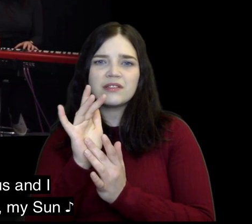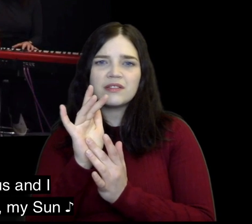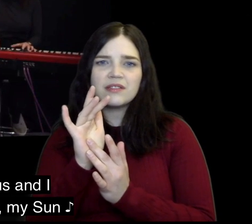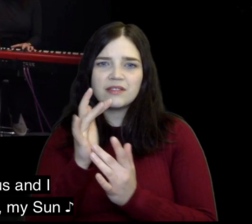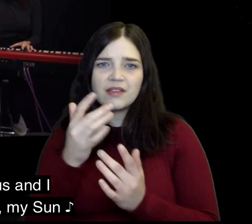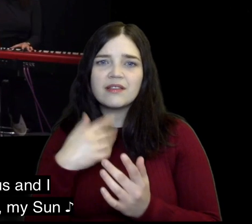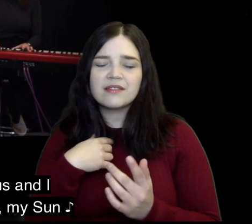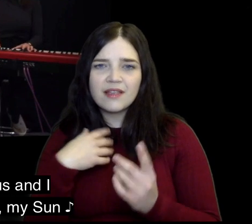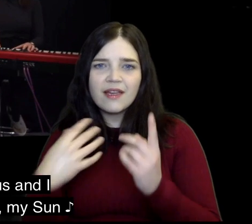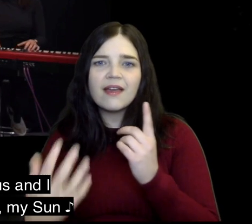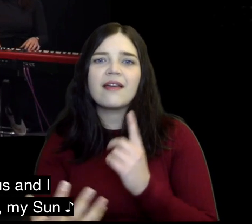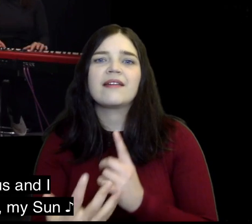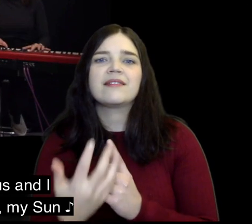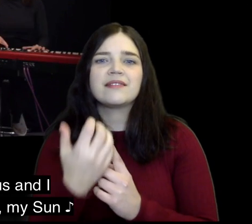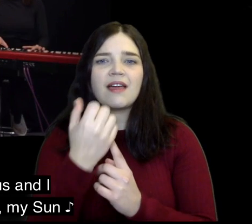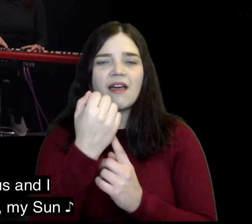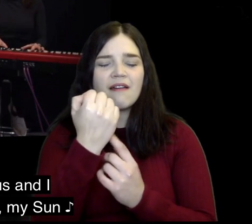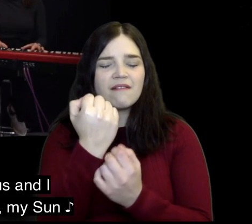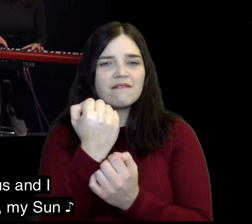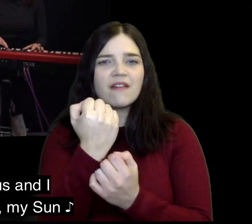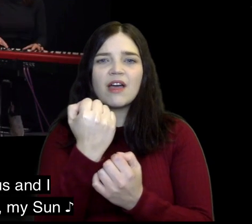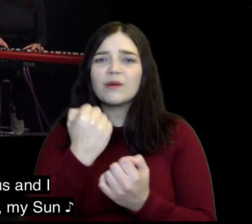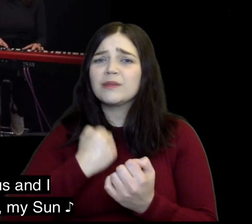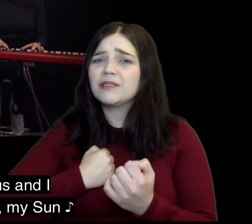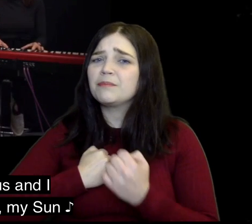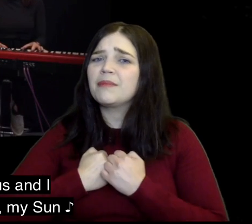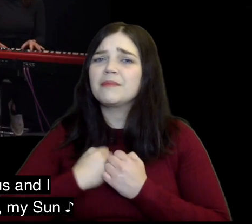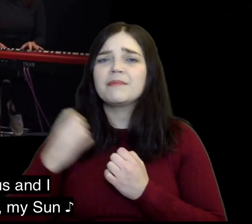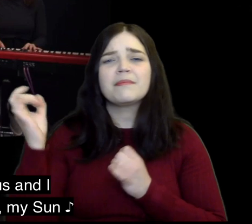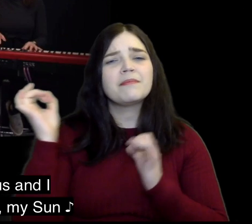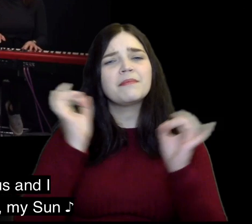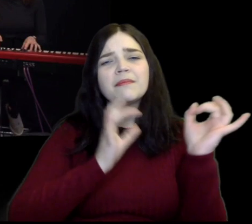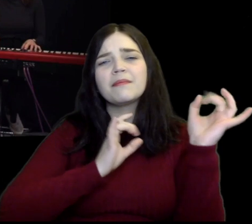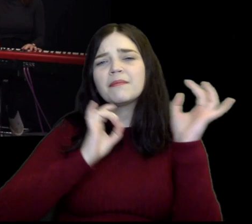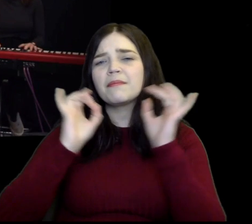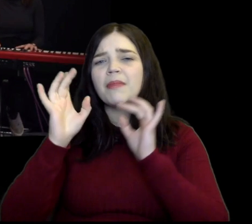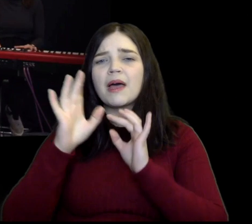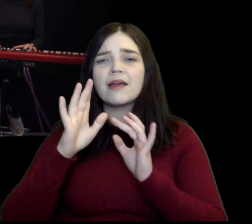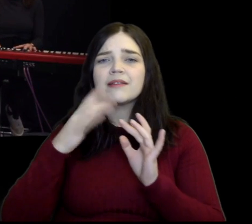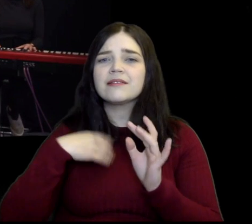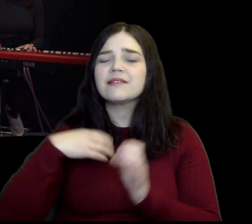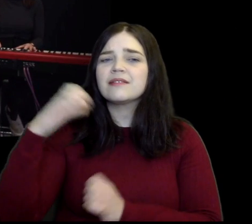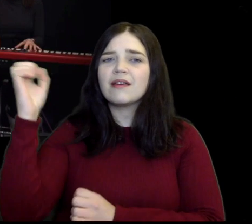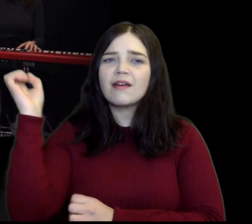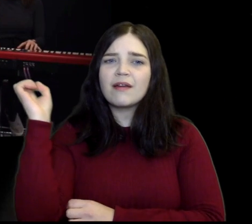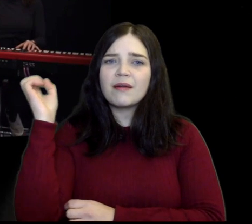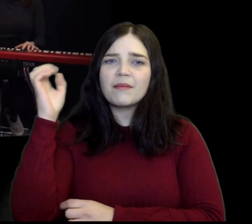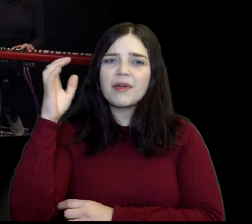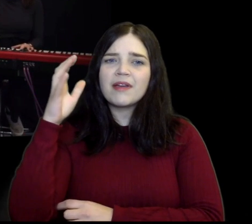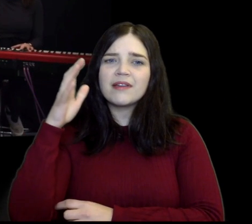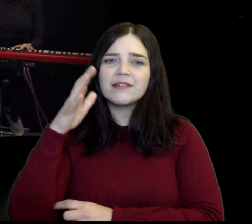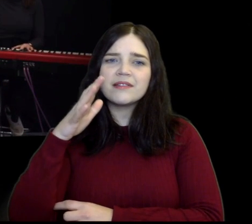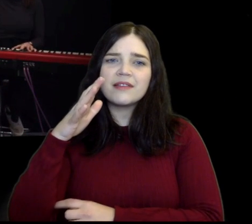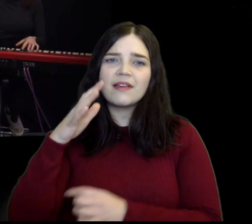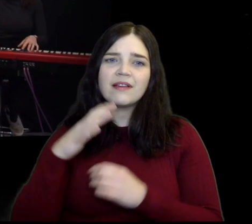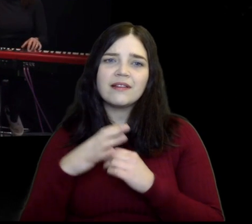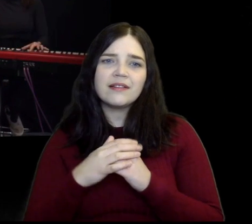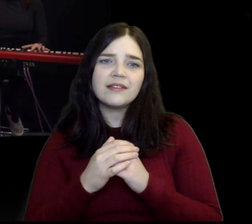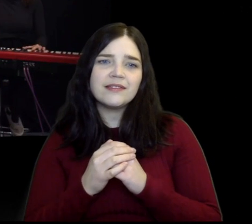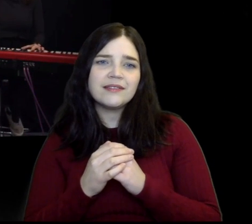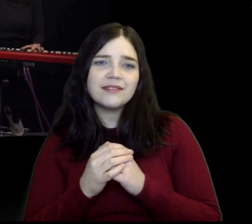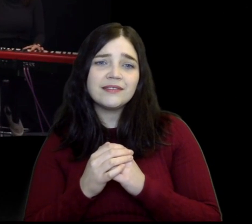I look to Jesus and I found